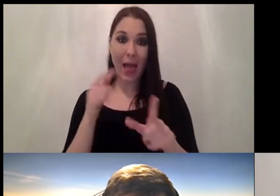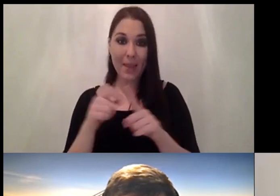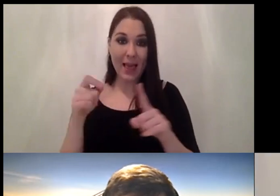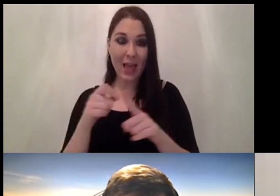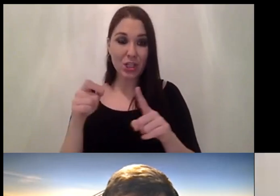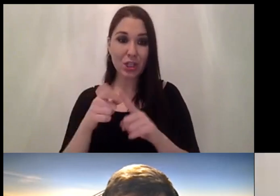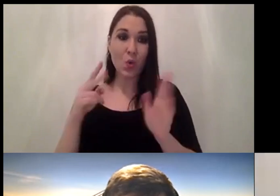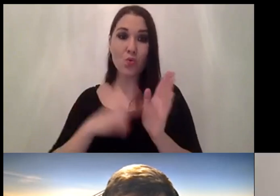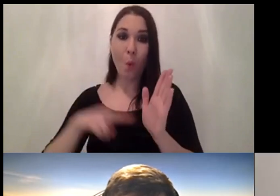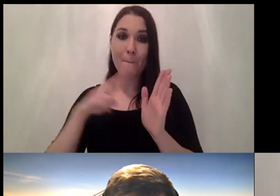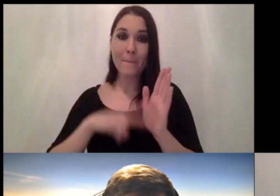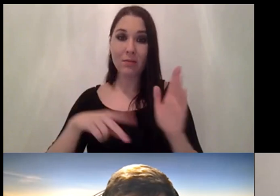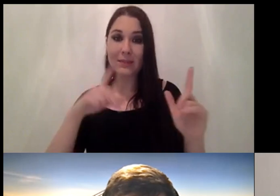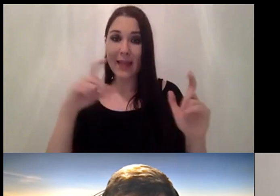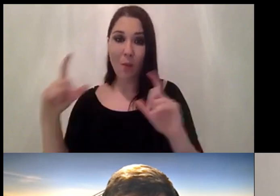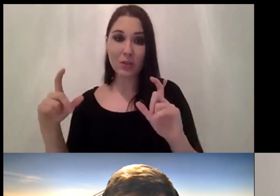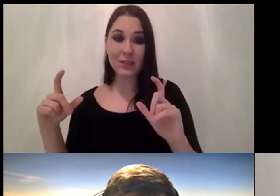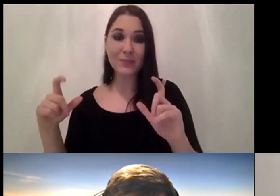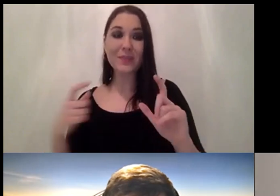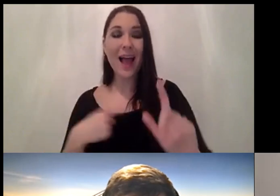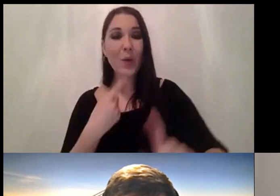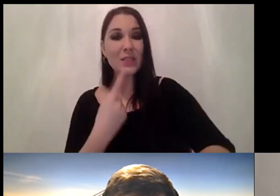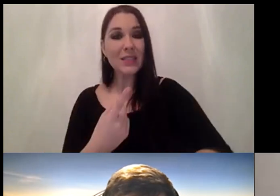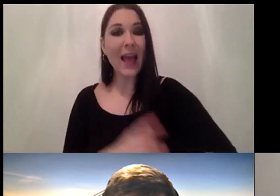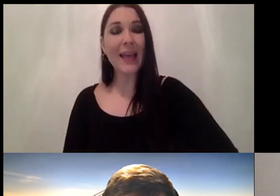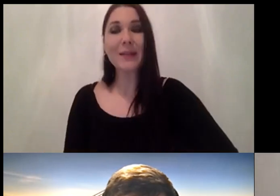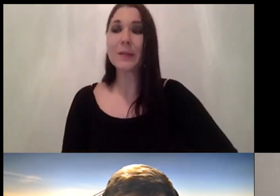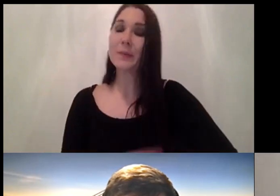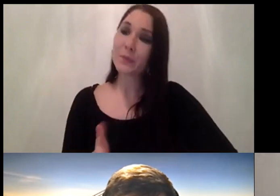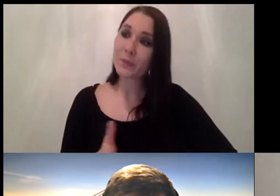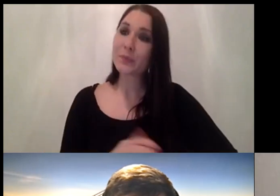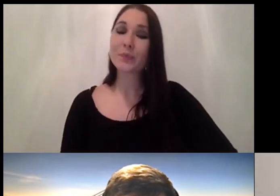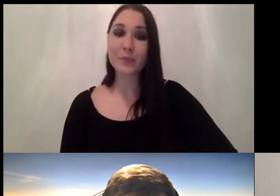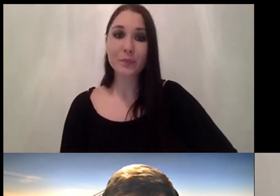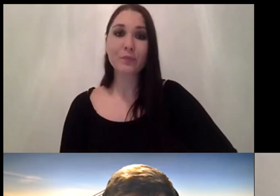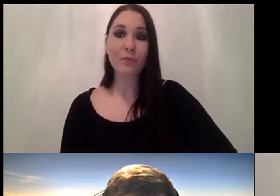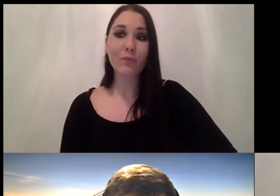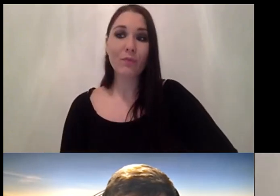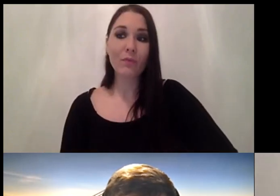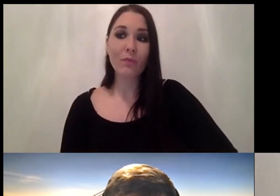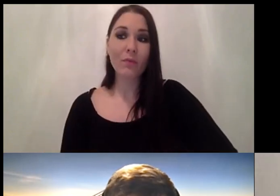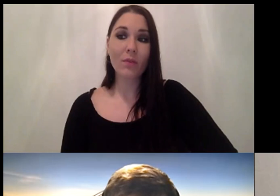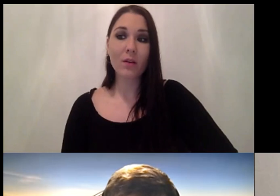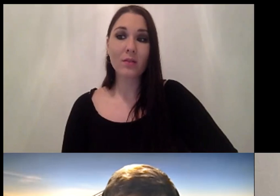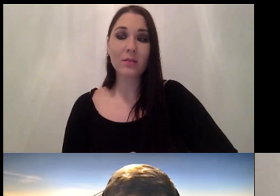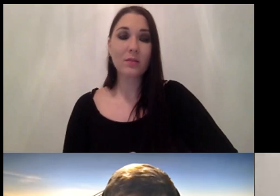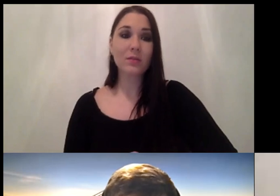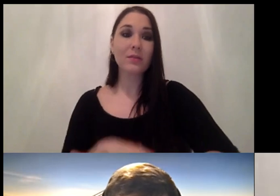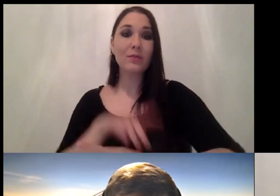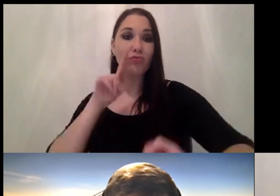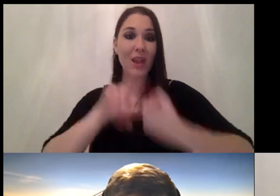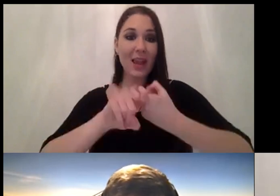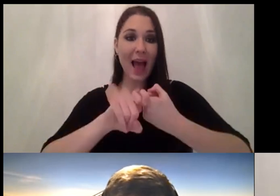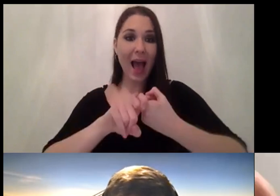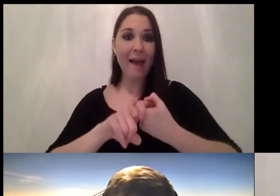cameras i would say um you can rely on the on the